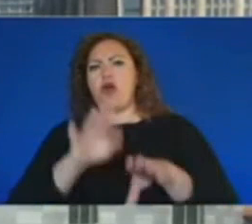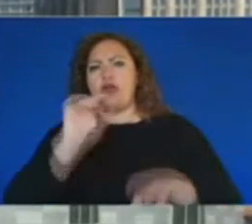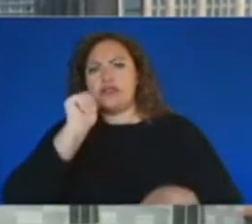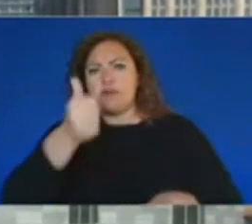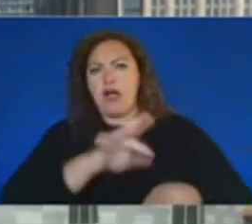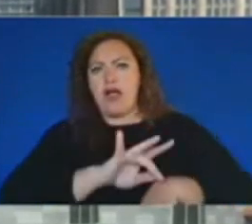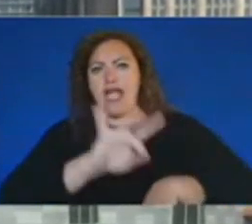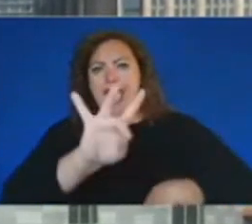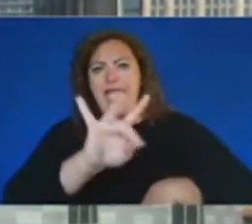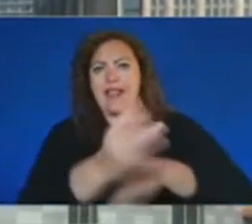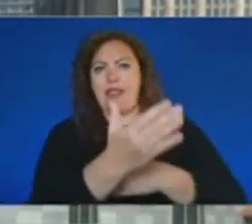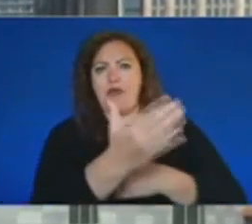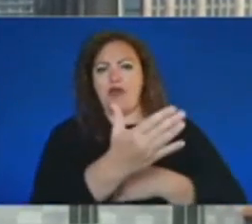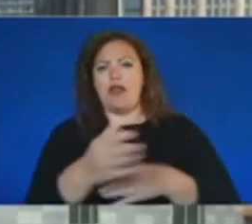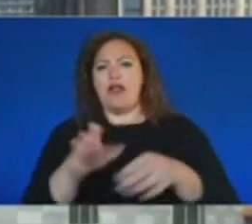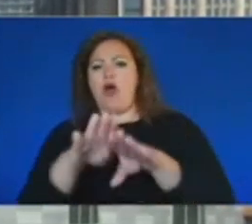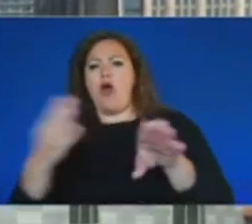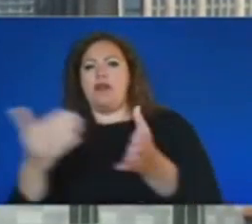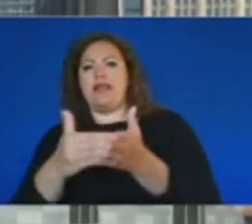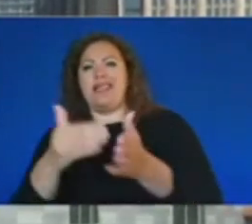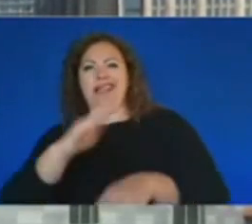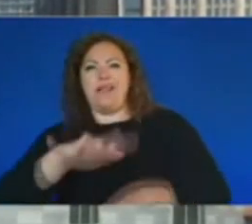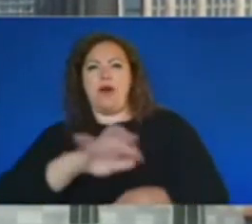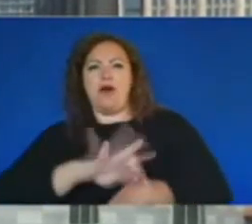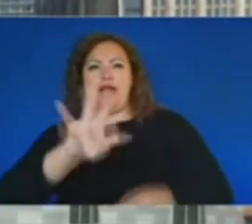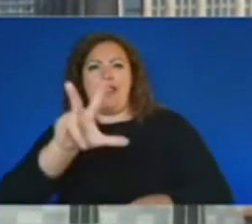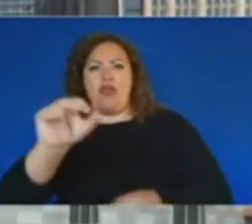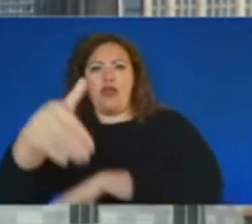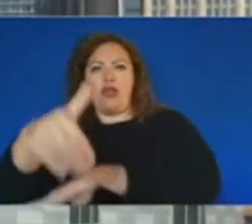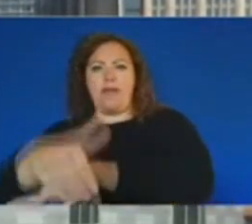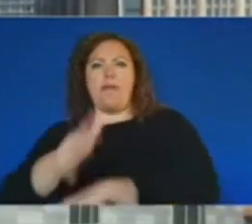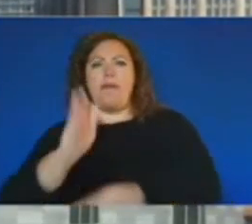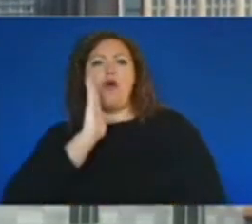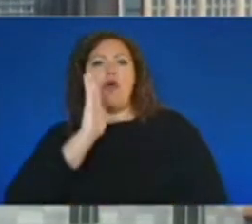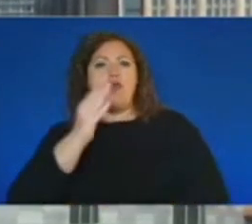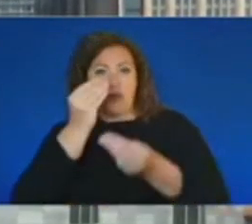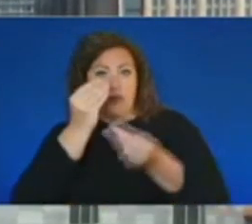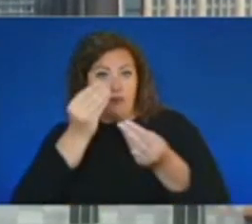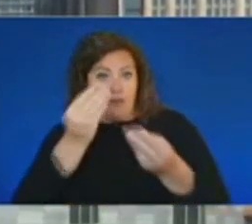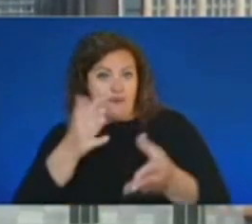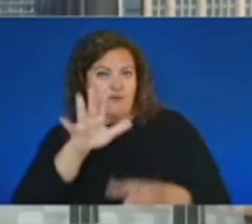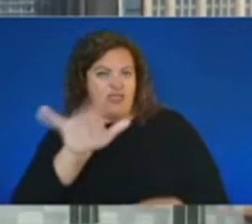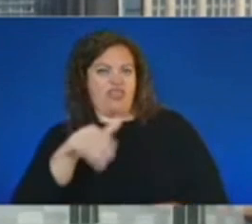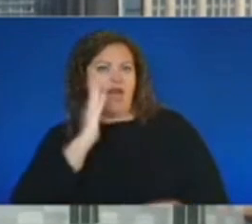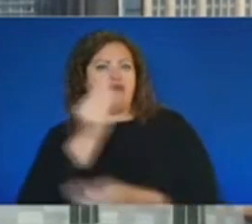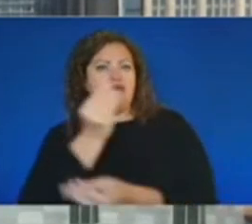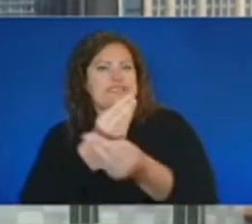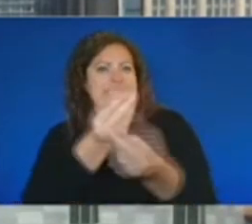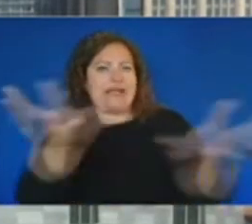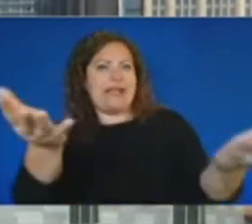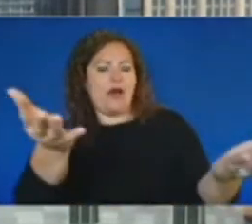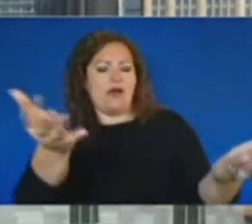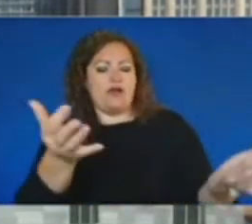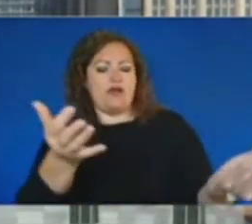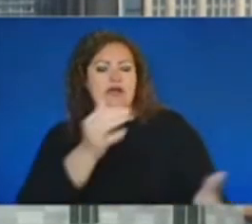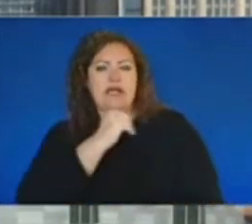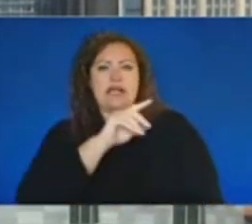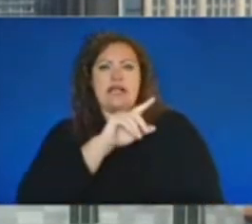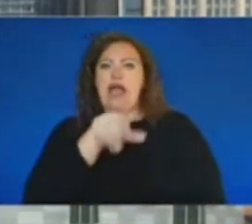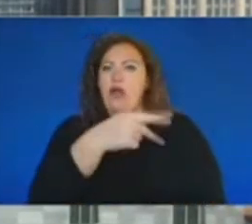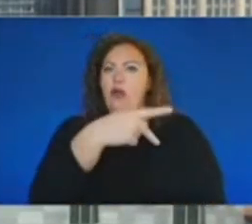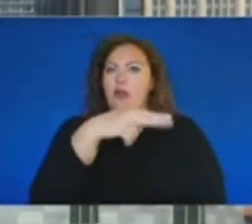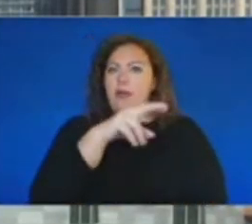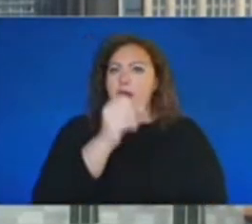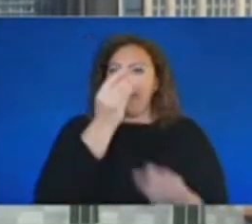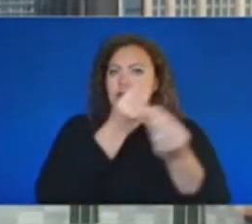reopen about 9.30 p.m. Now, will send this information out not only in a press release, but we